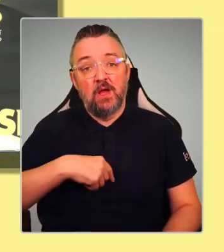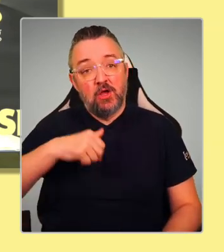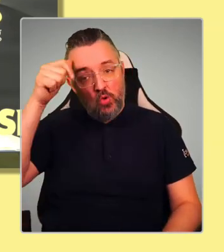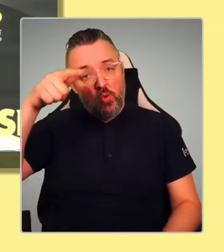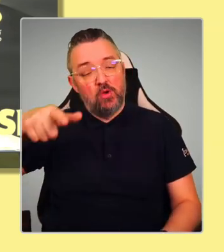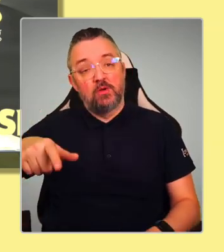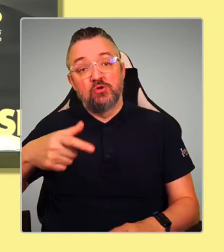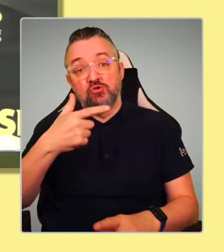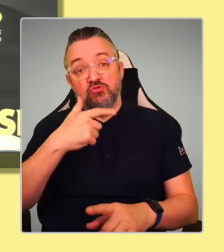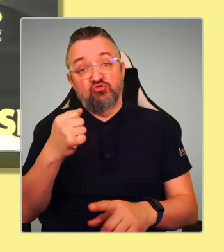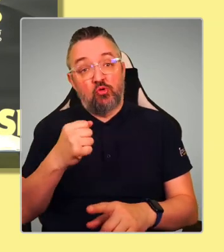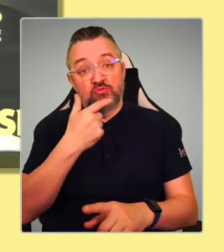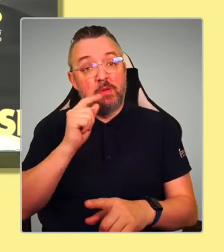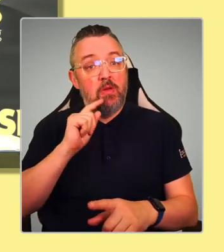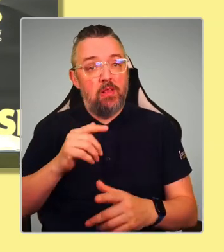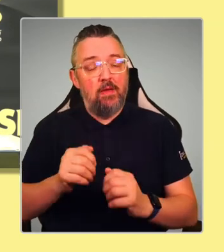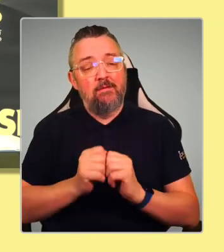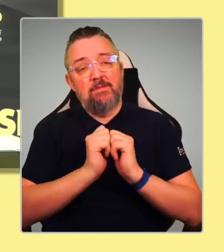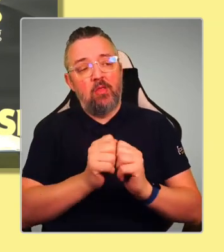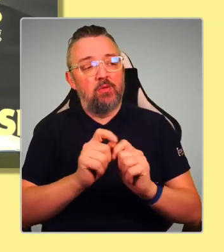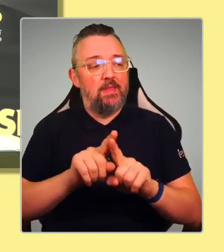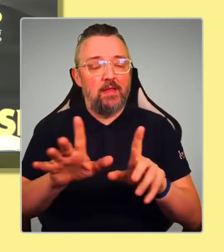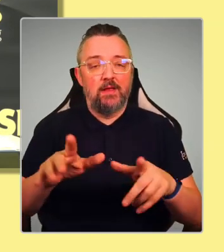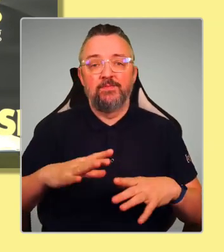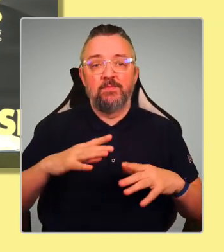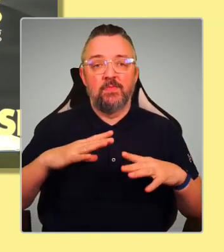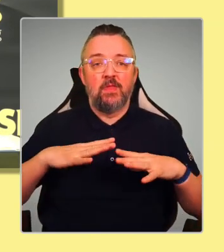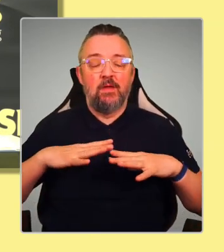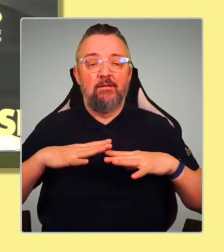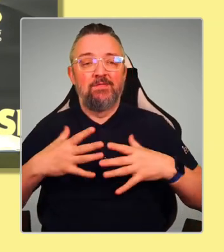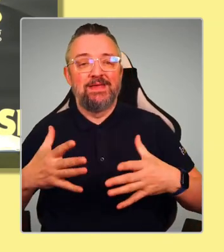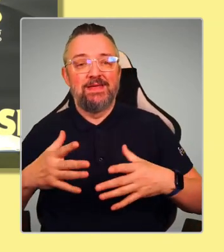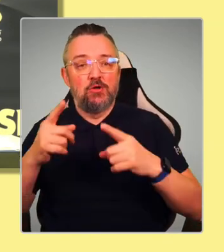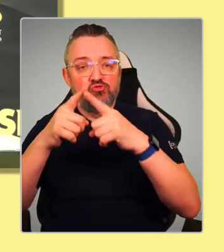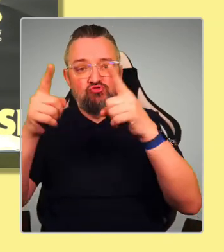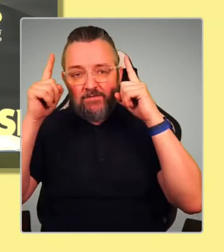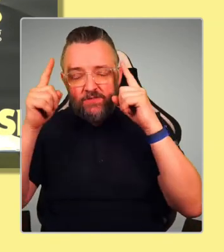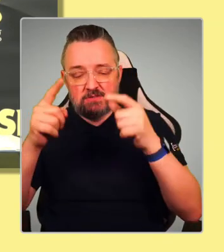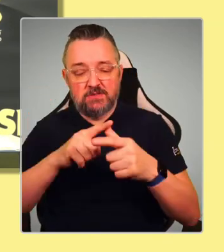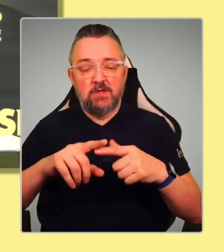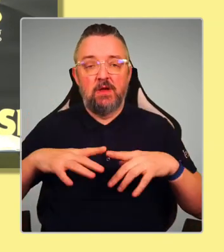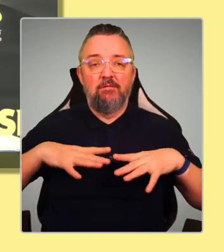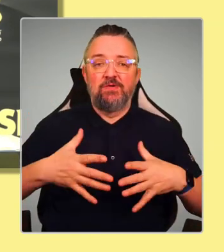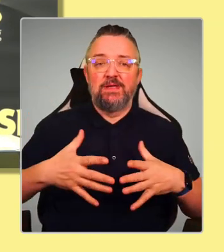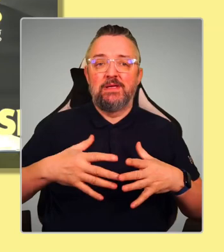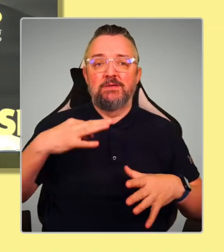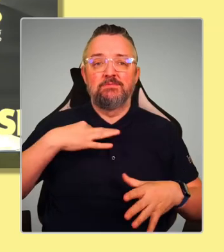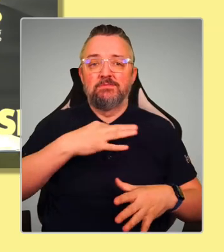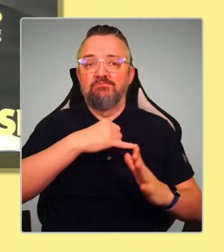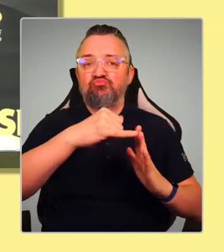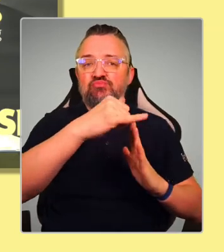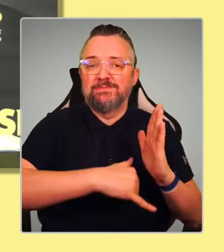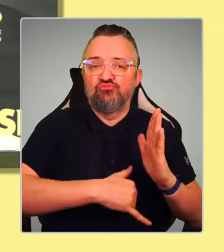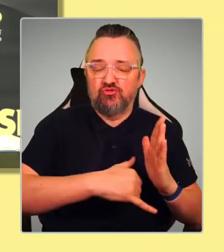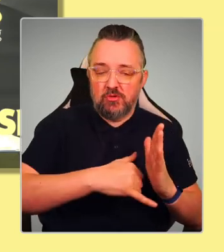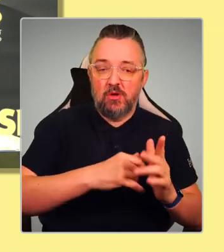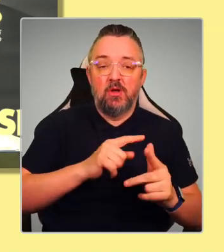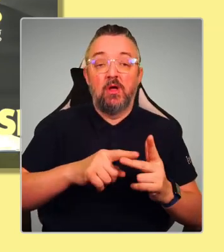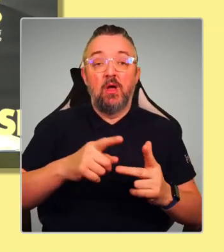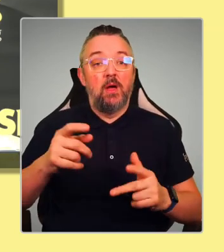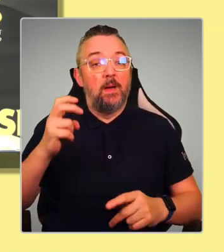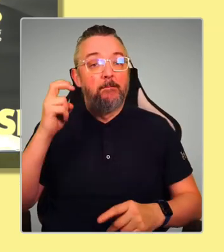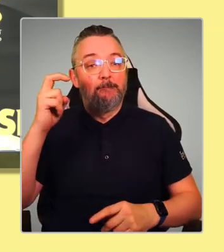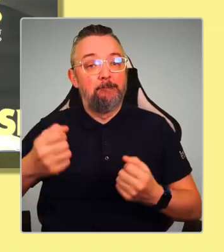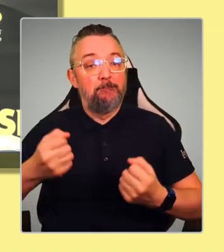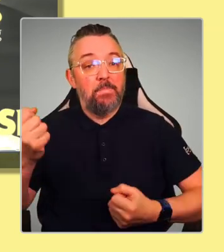that's free tuition for our university students, free prescriptions. I know that the under-22s bus travel, you know,